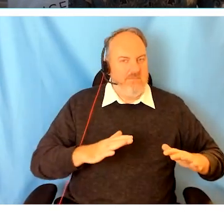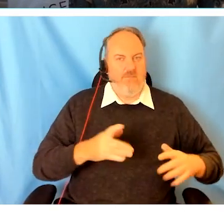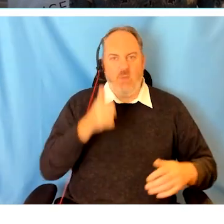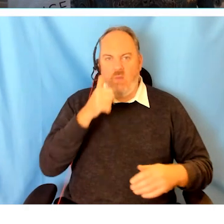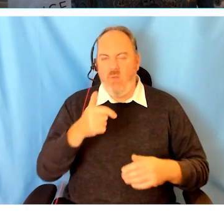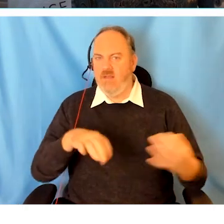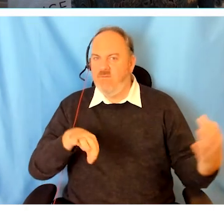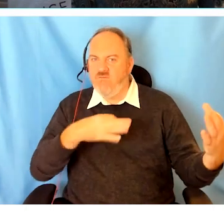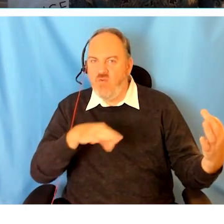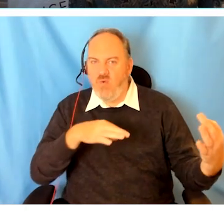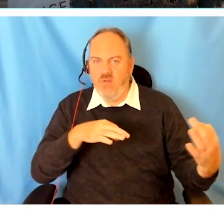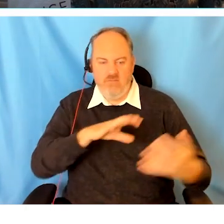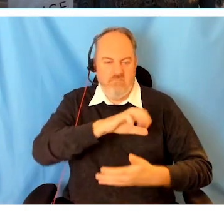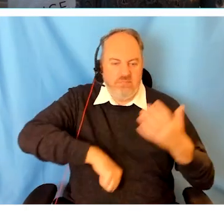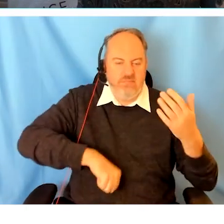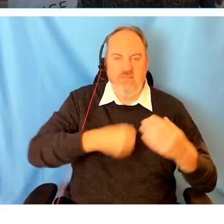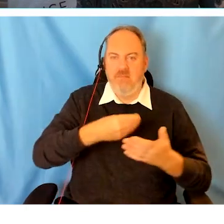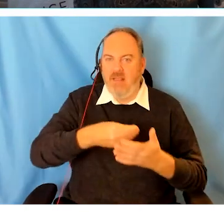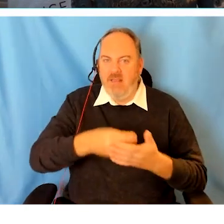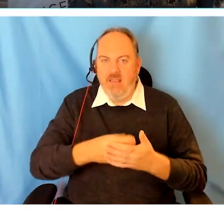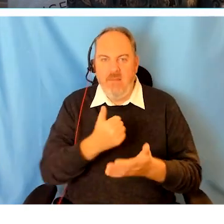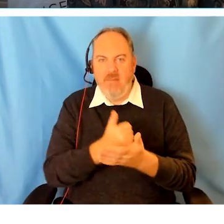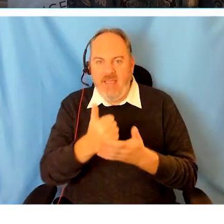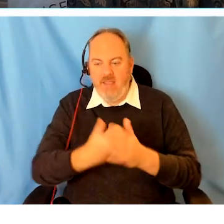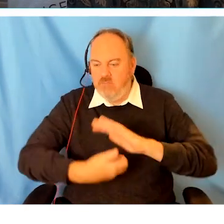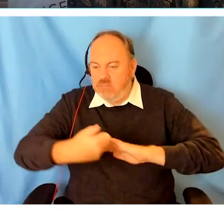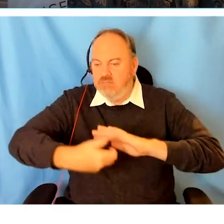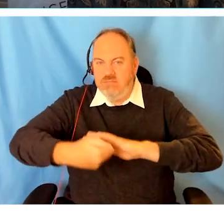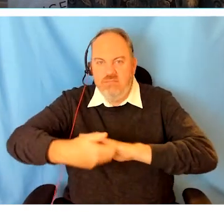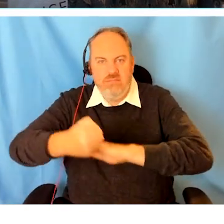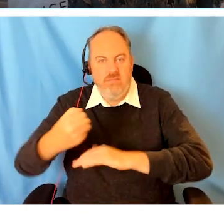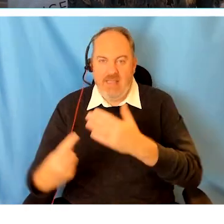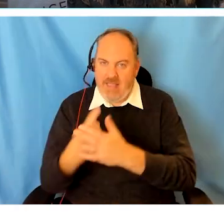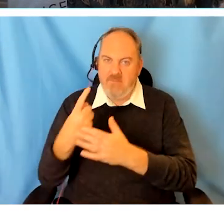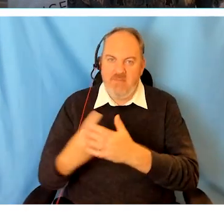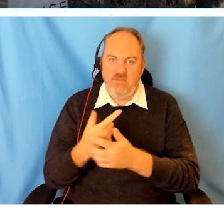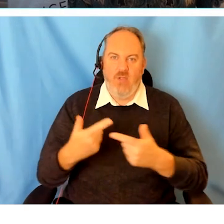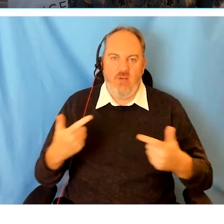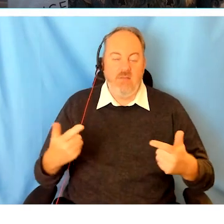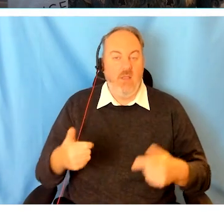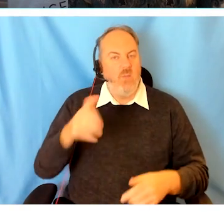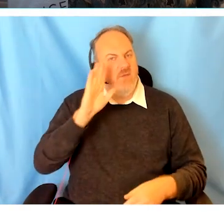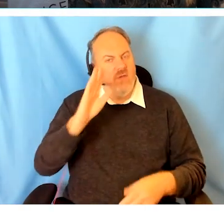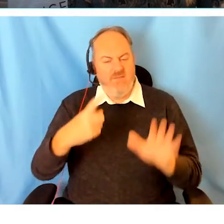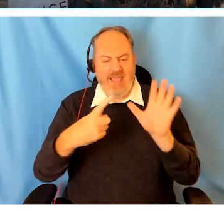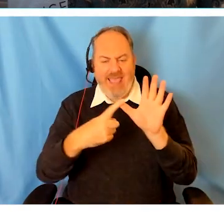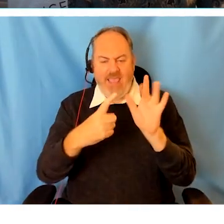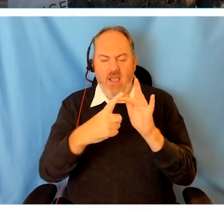and discriminatory algorithms embedded in digital capabilities like artificial intelligence.